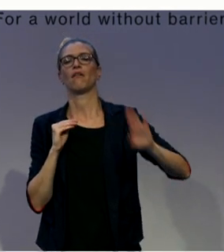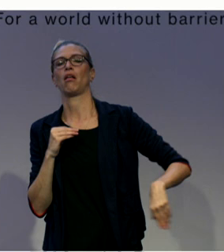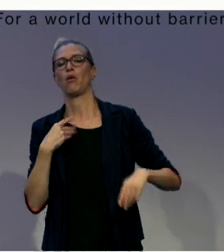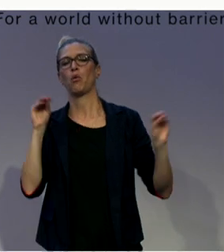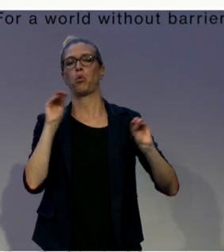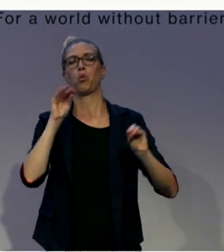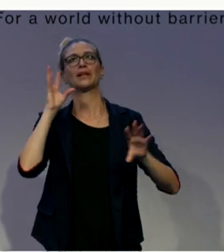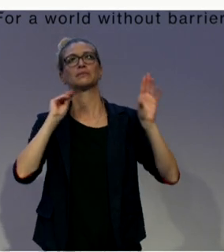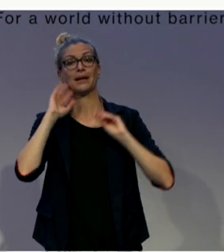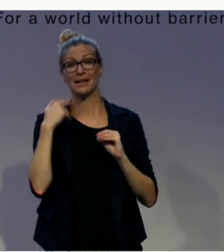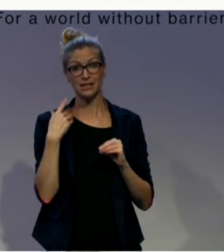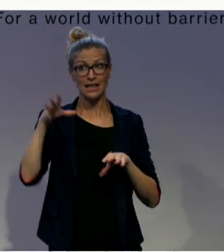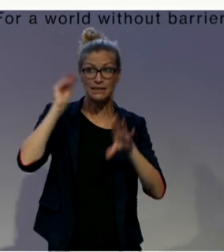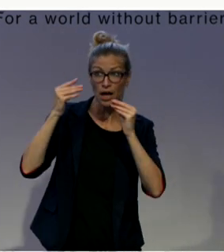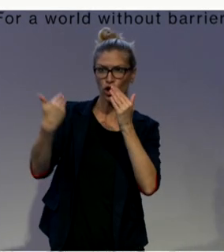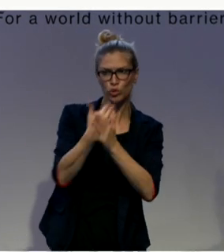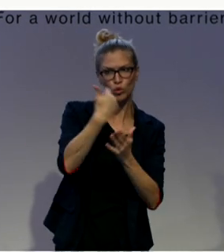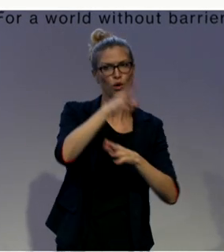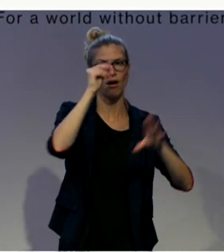for